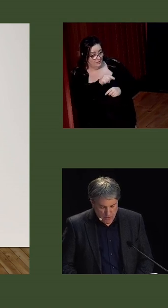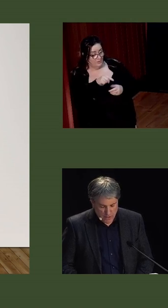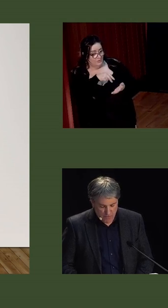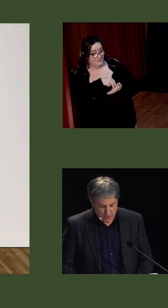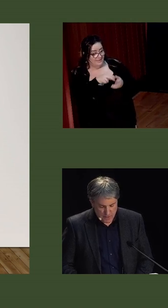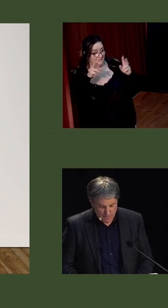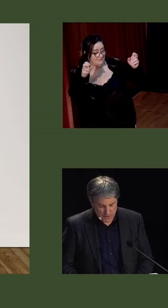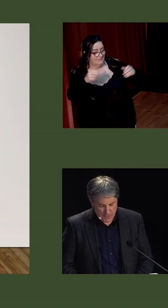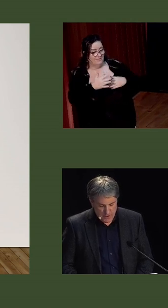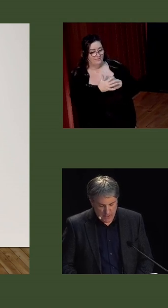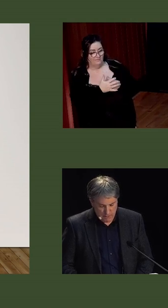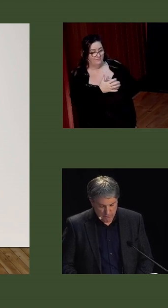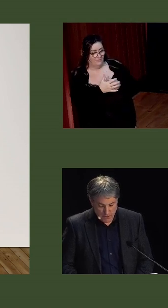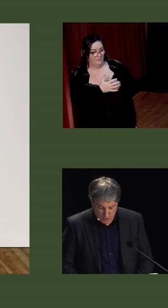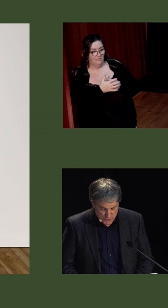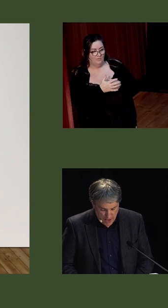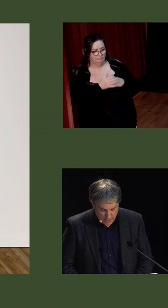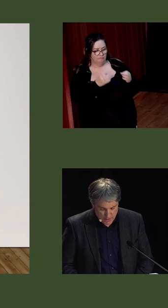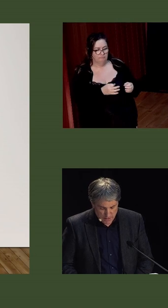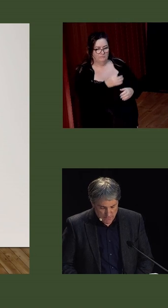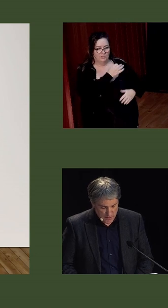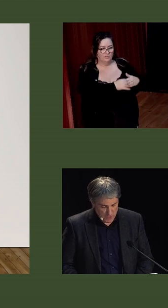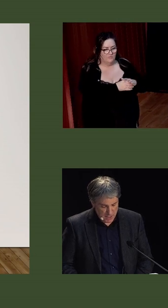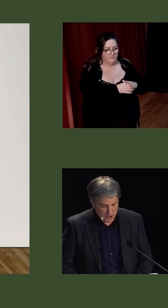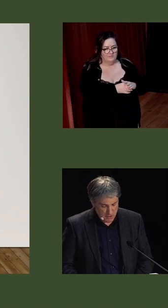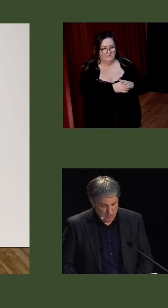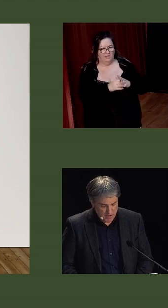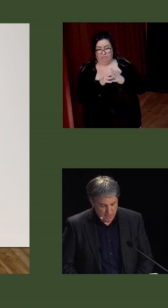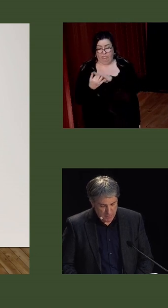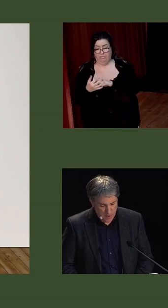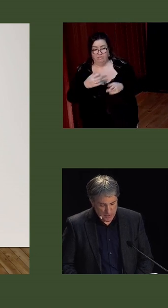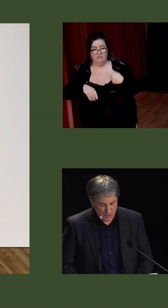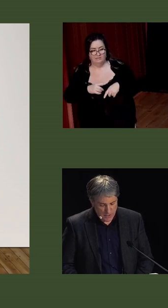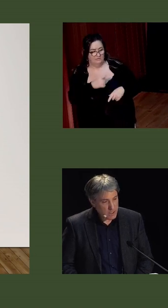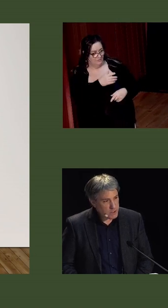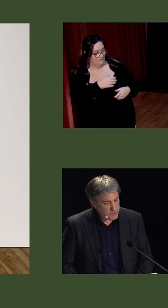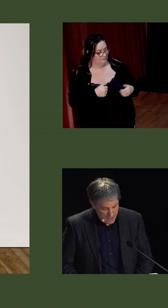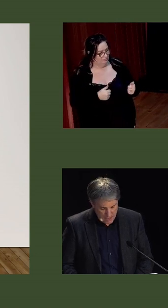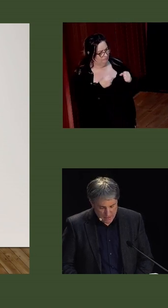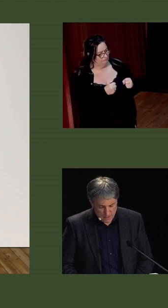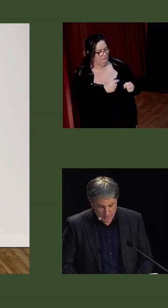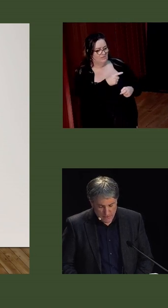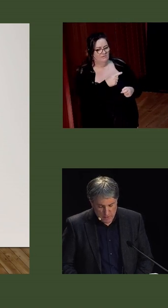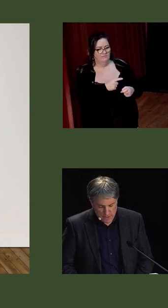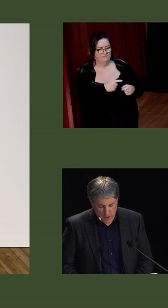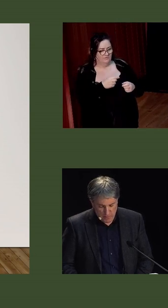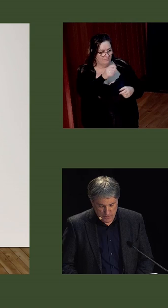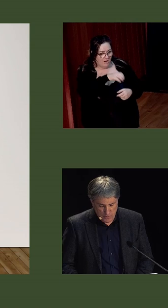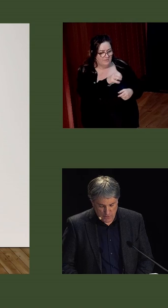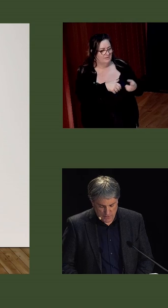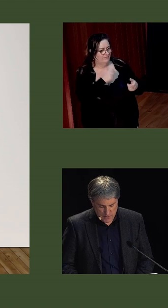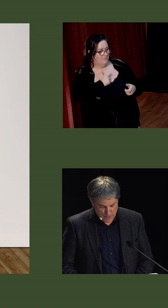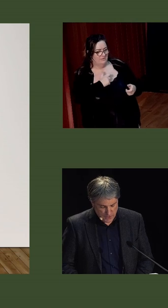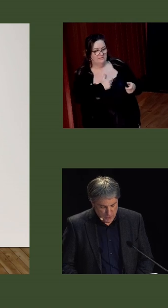for ordered government versus anarchy. You stand for the protection of life and property. You stand for the